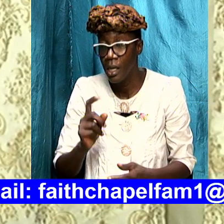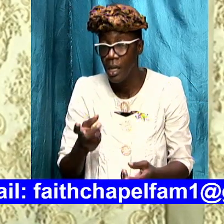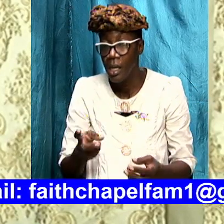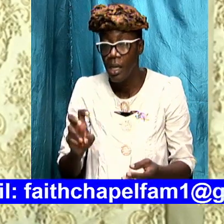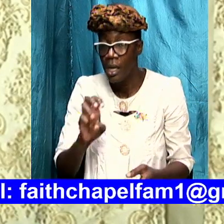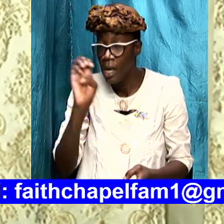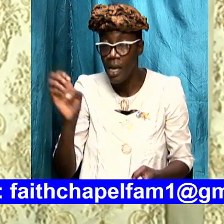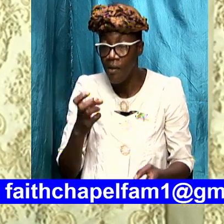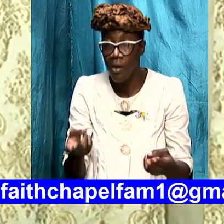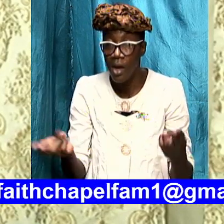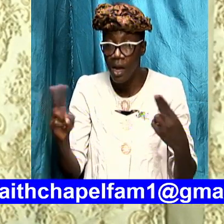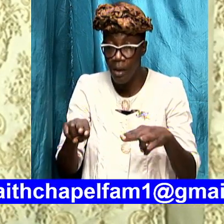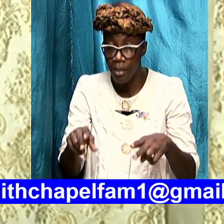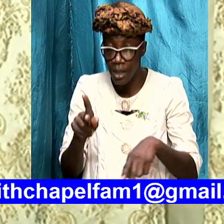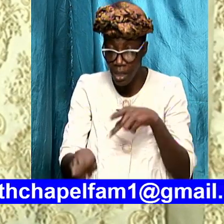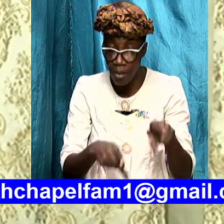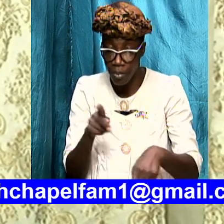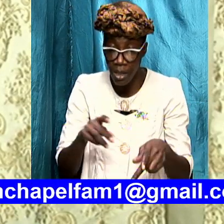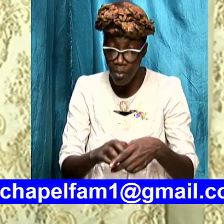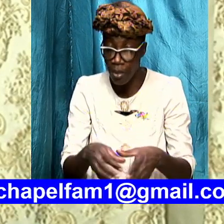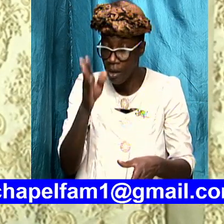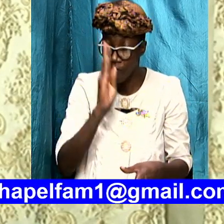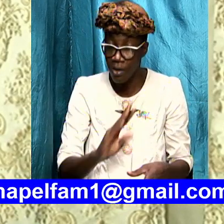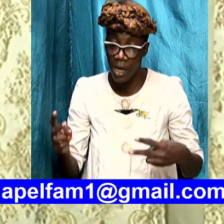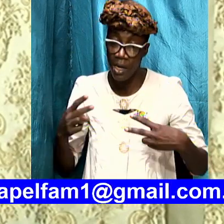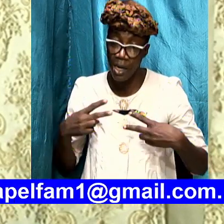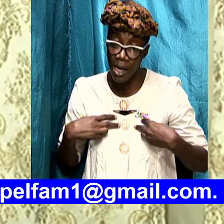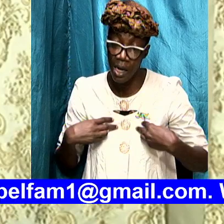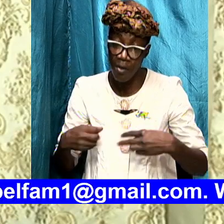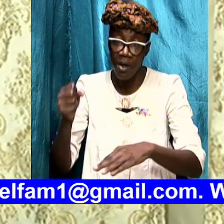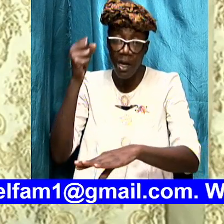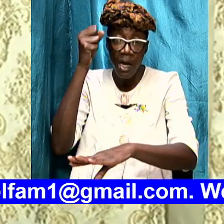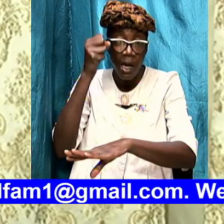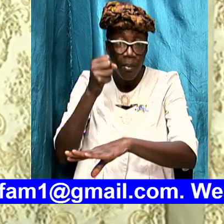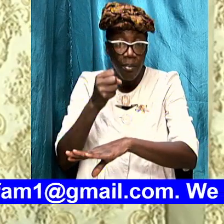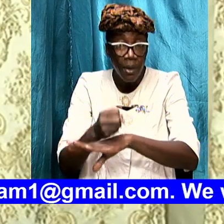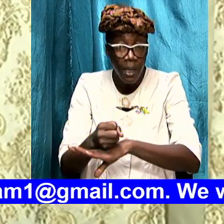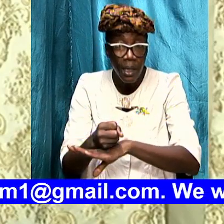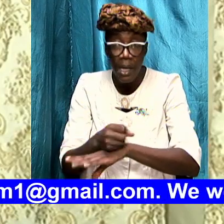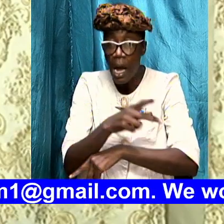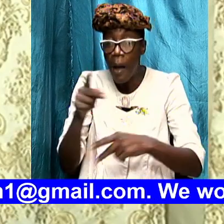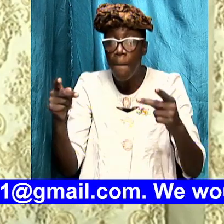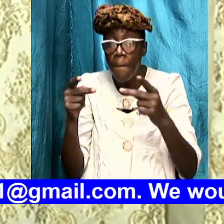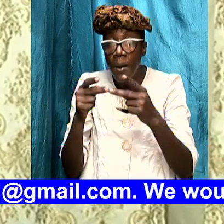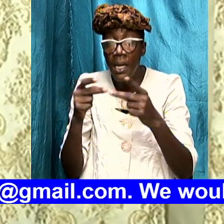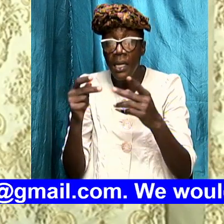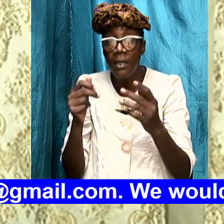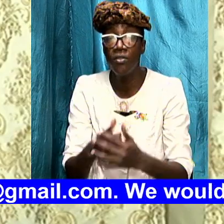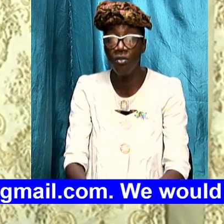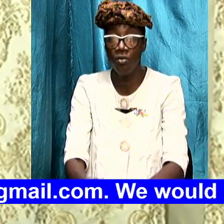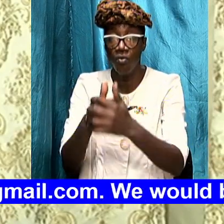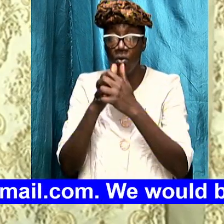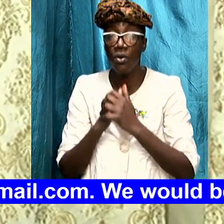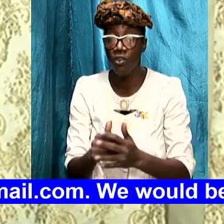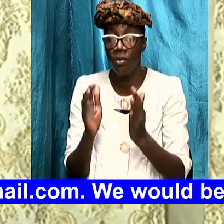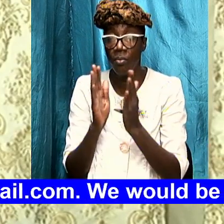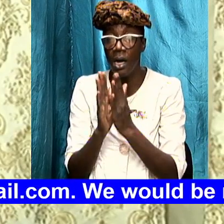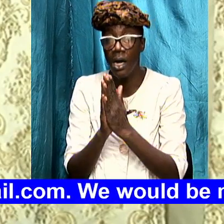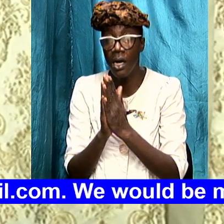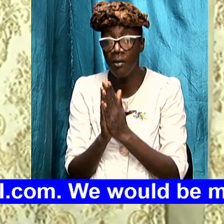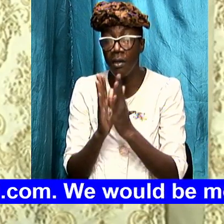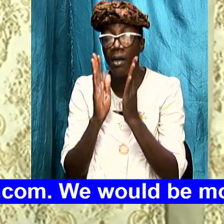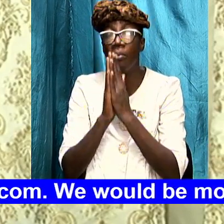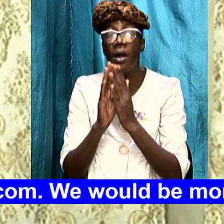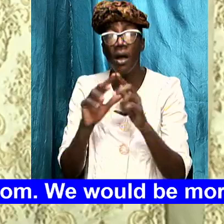God will have a sanctuary in which to worship so let us pray I ask the prayer groups to pray